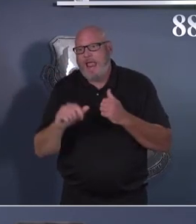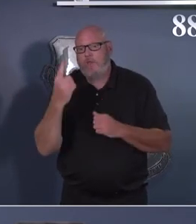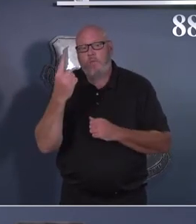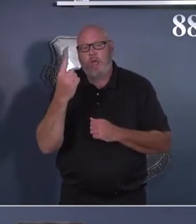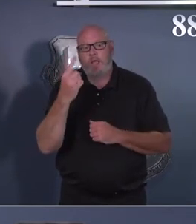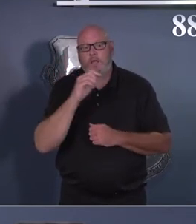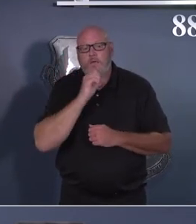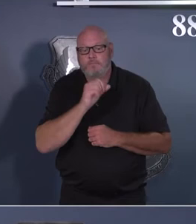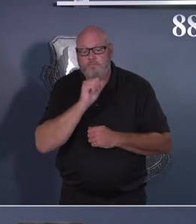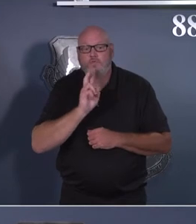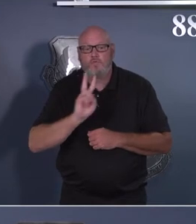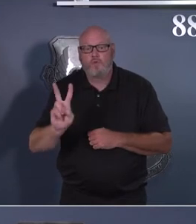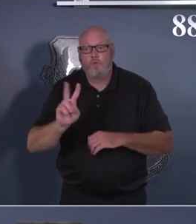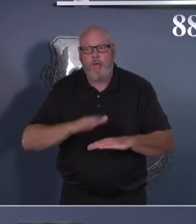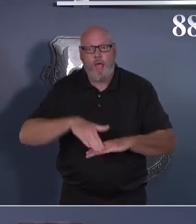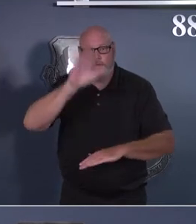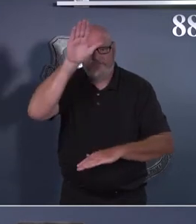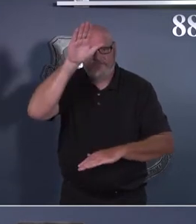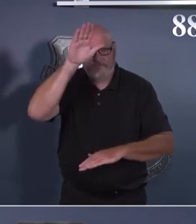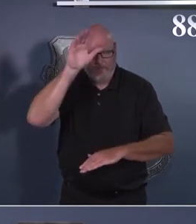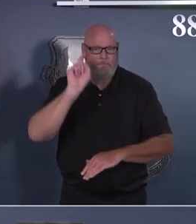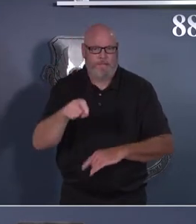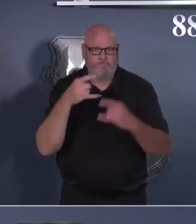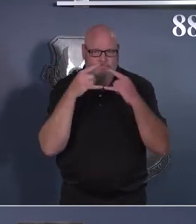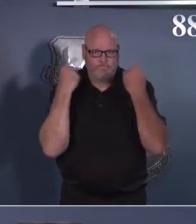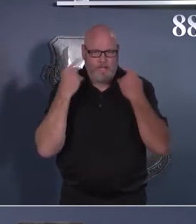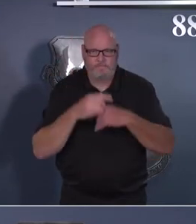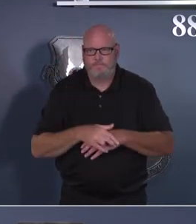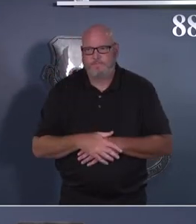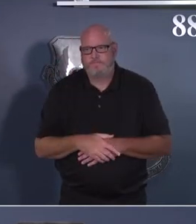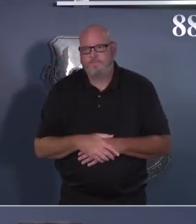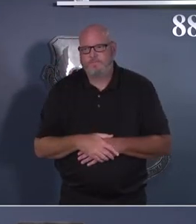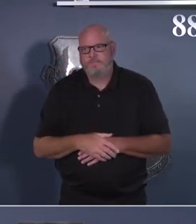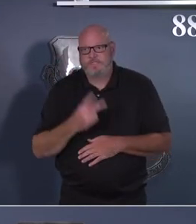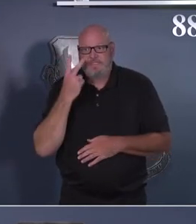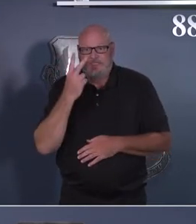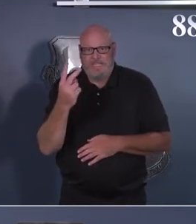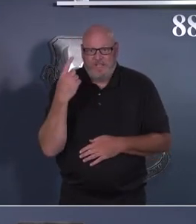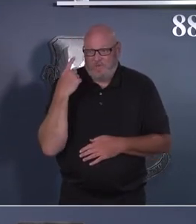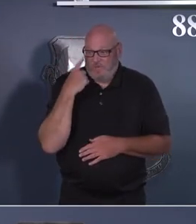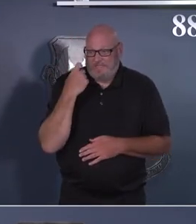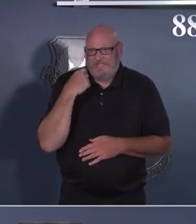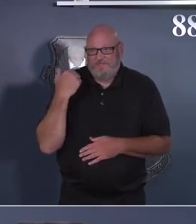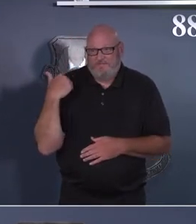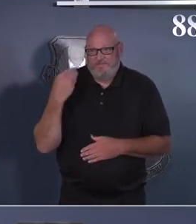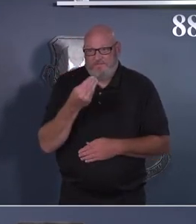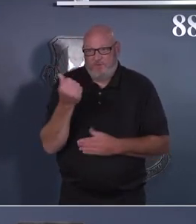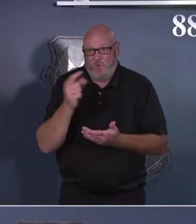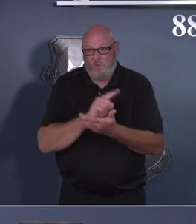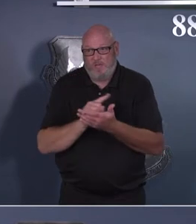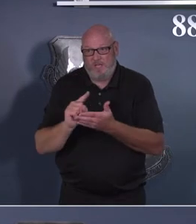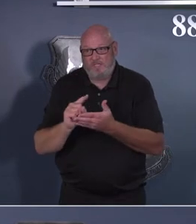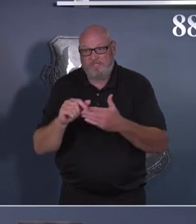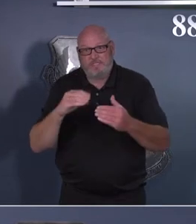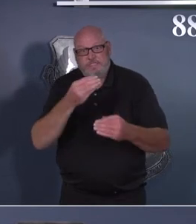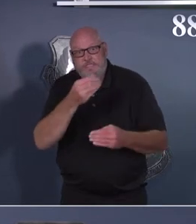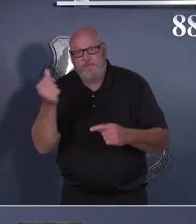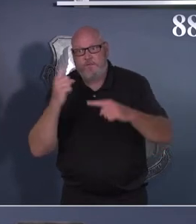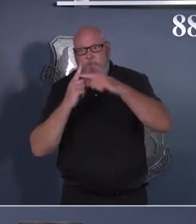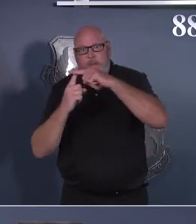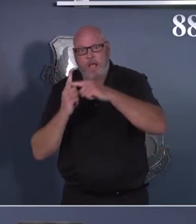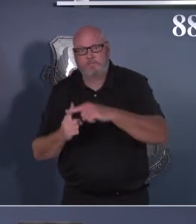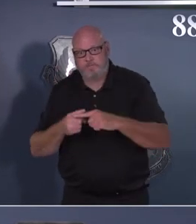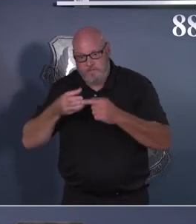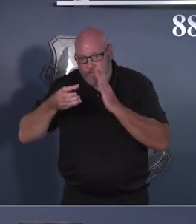over the past few weeks we've had several positive cases in our CDCs. When we experience positive cases, we work closely with public health for